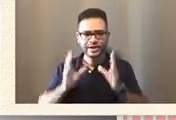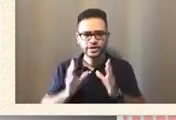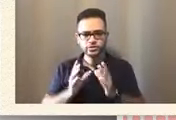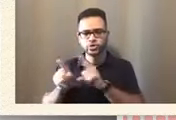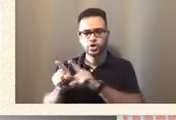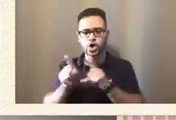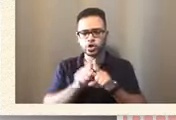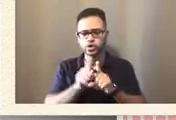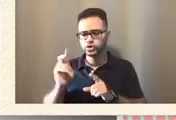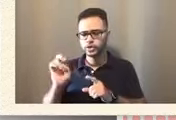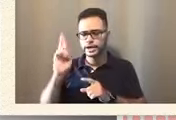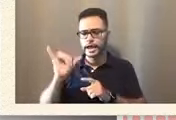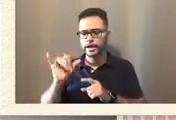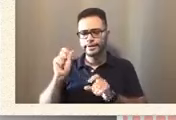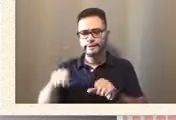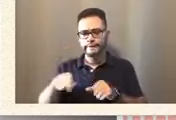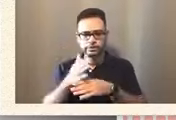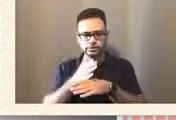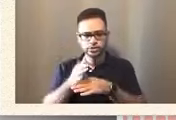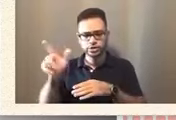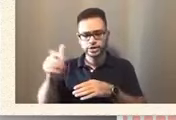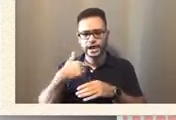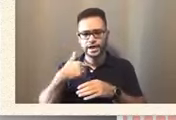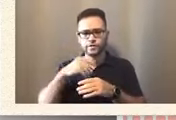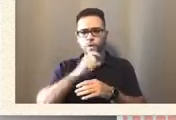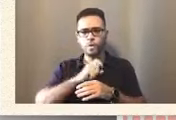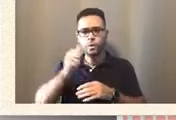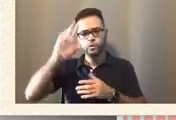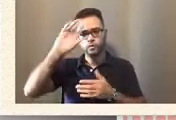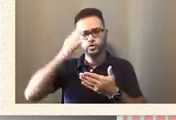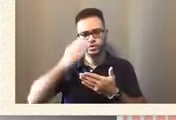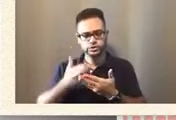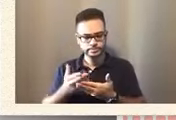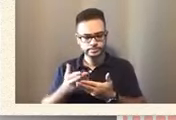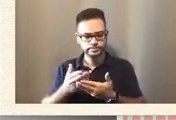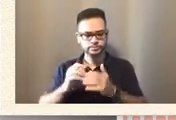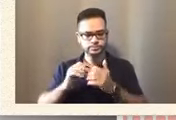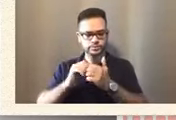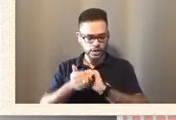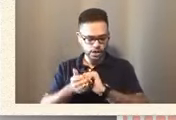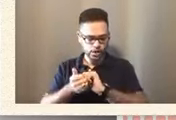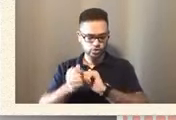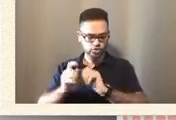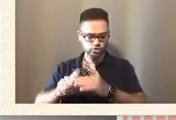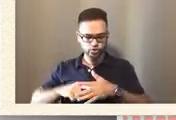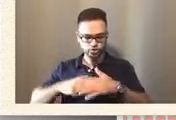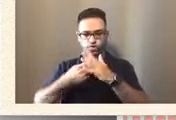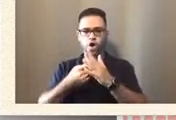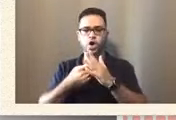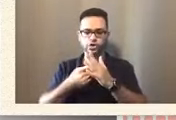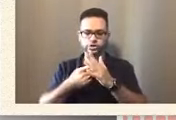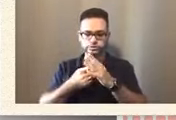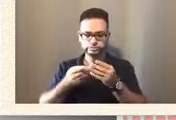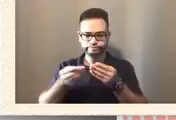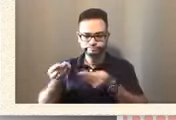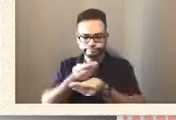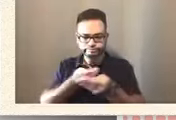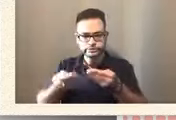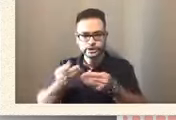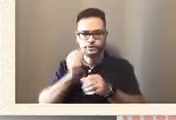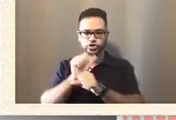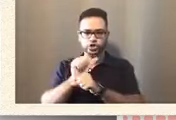she has an older son, how to start navigating a job for work. And